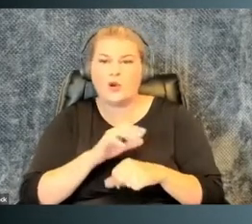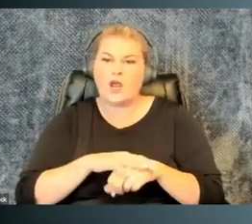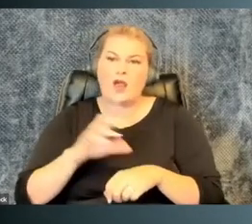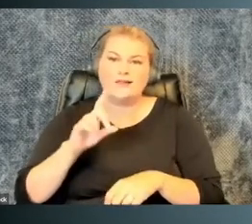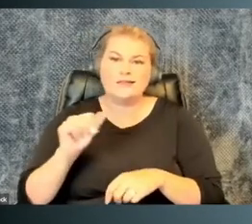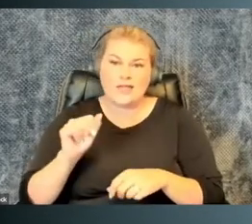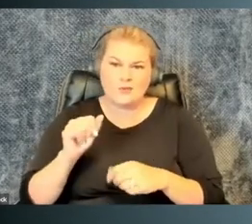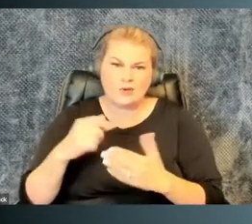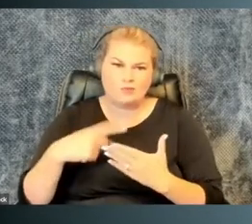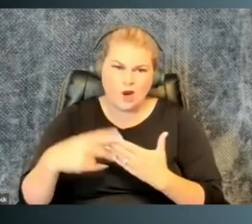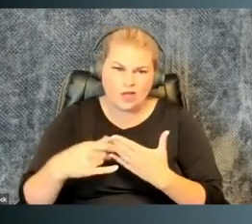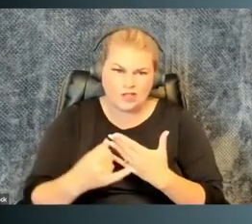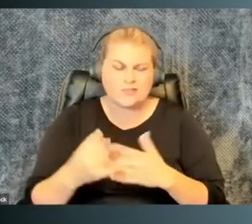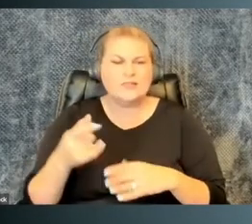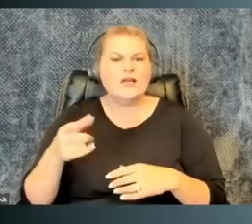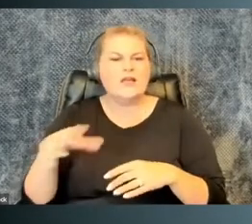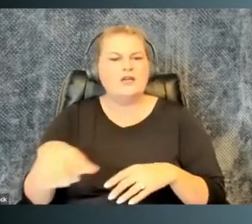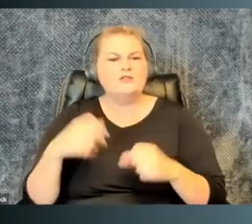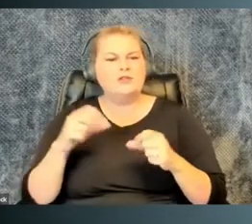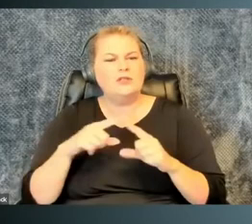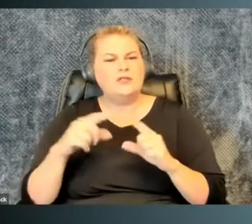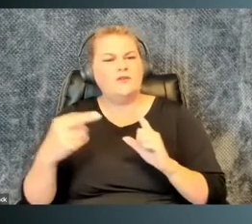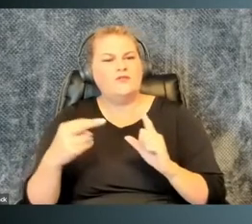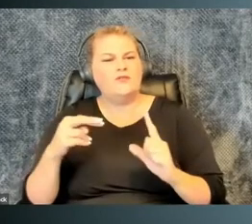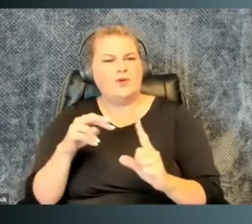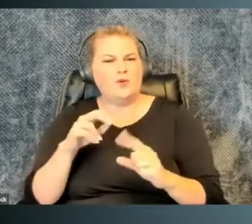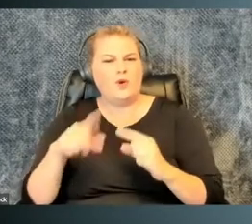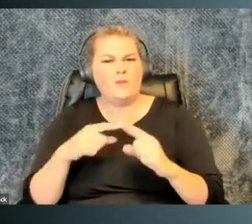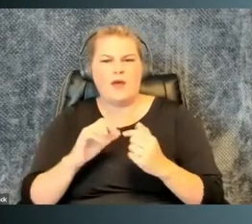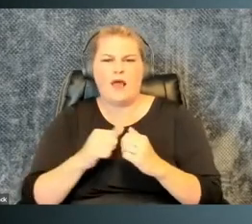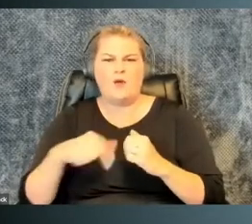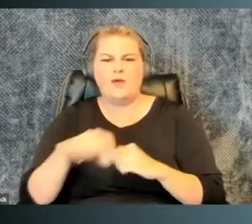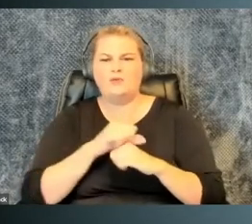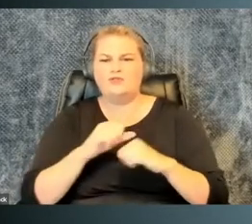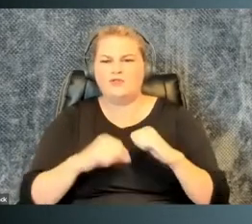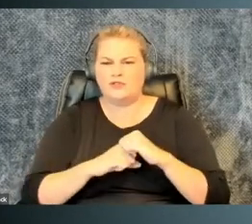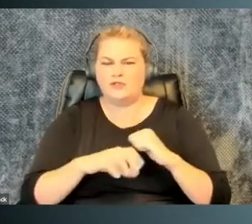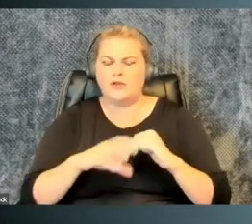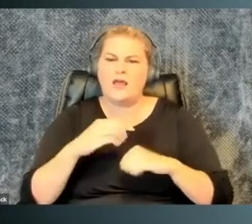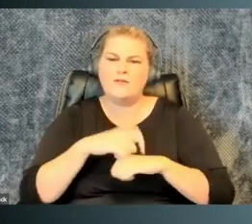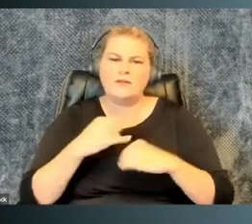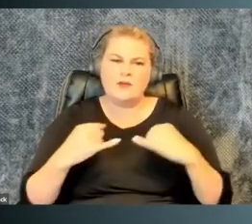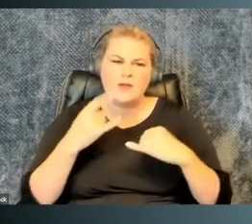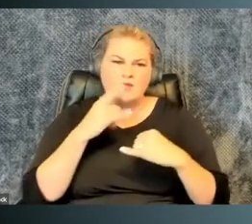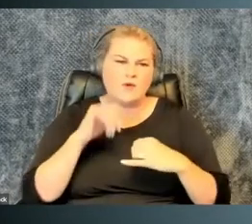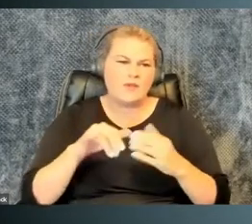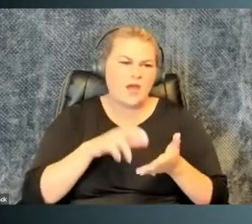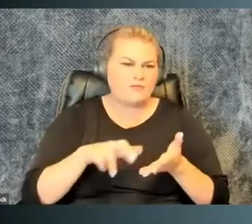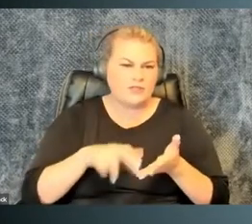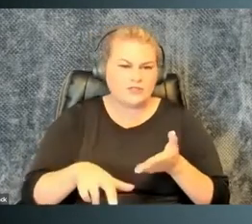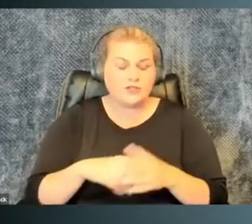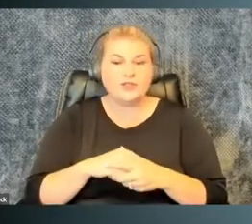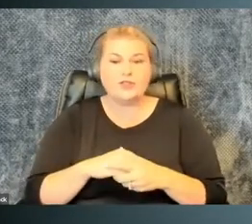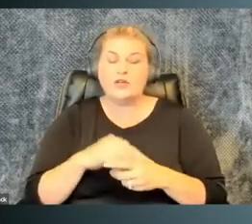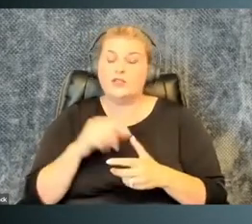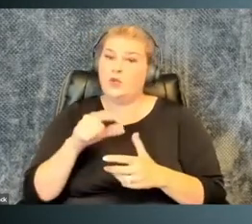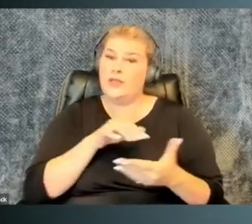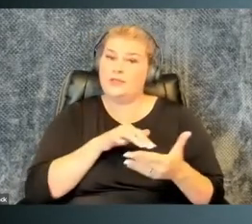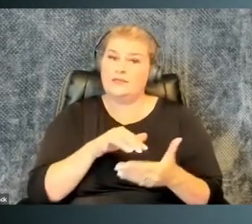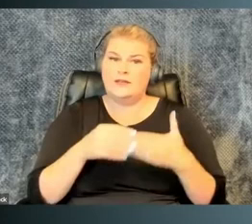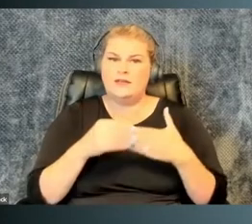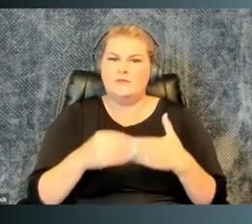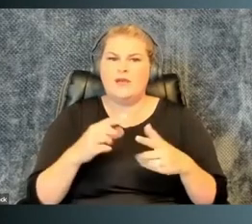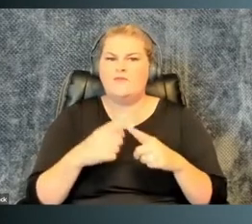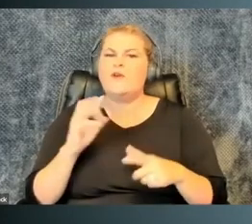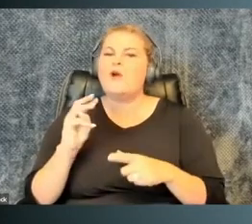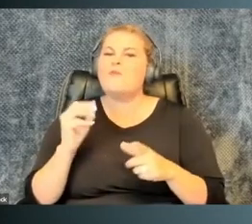disabled researchers working on disabled projects, they took a different view of how they were going to structure and have a timeline for